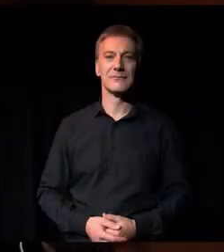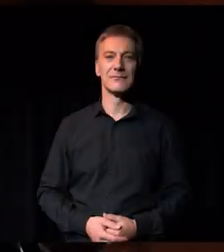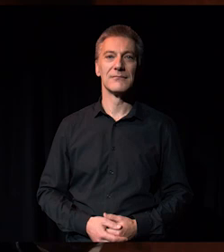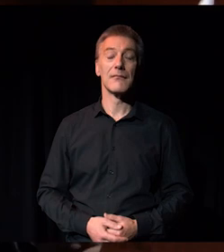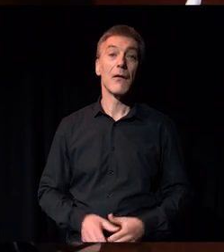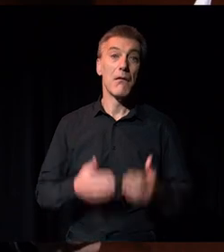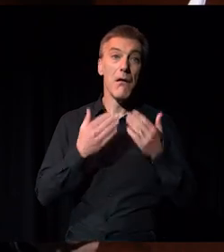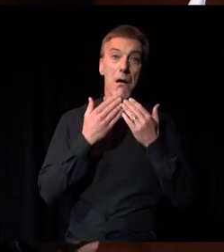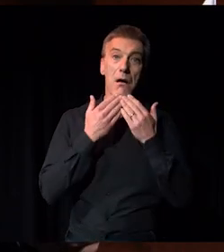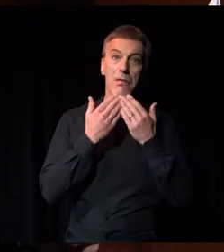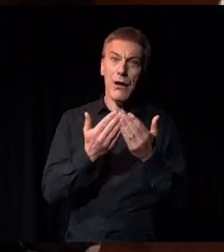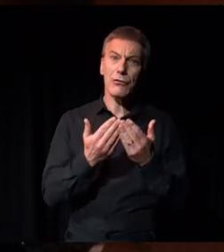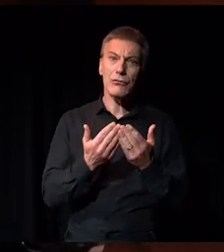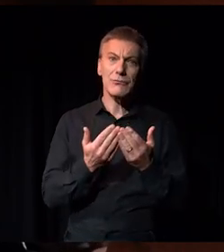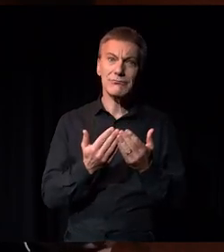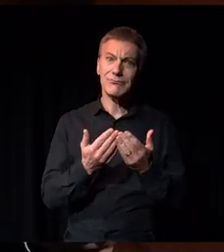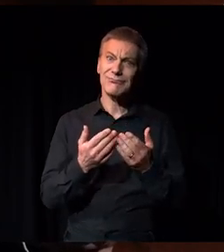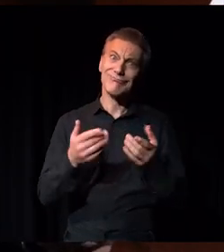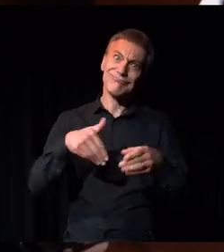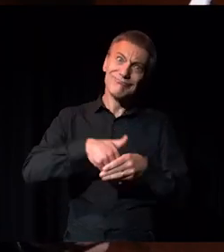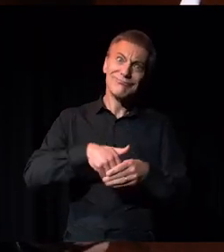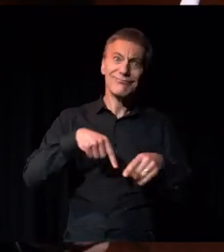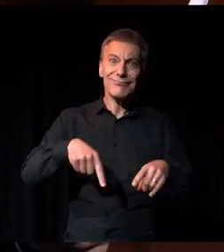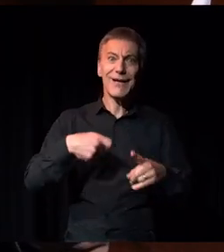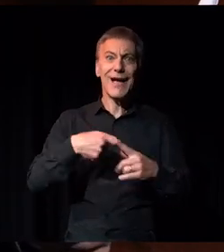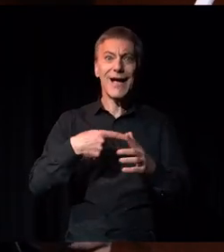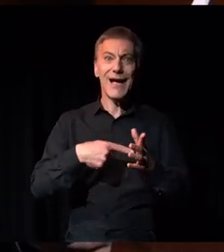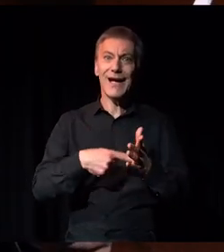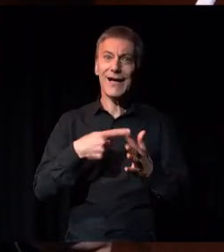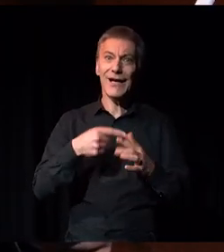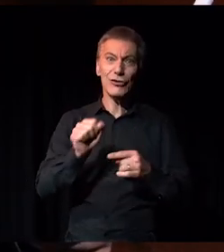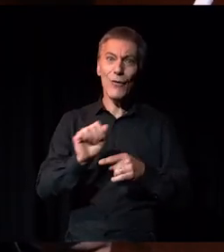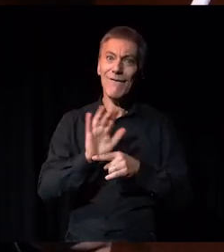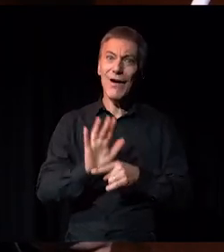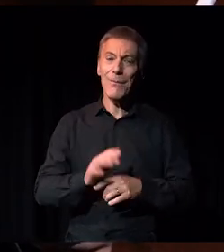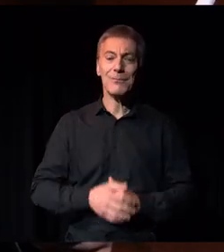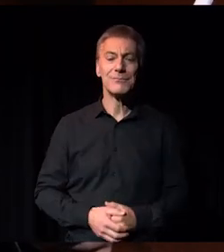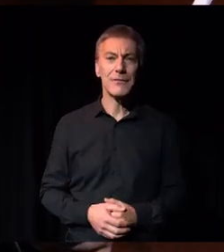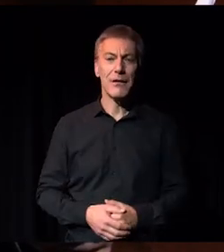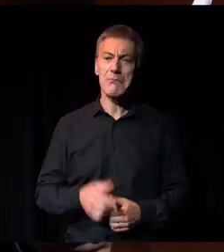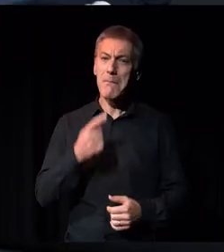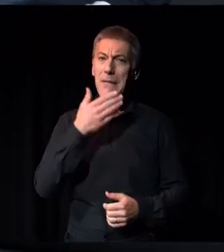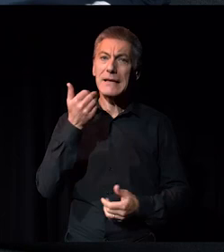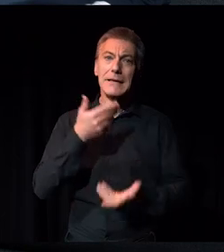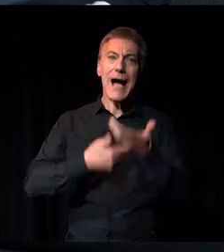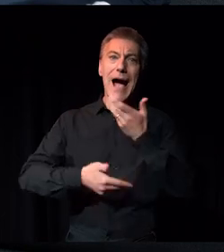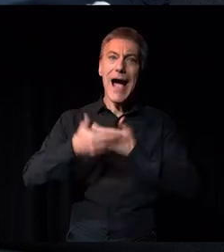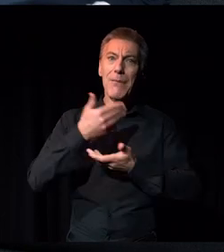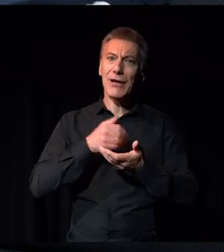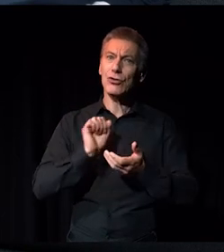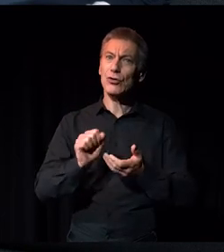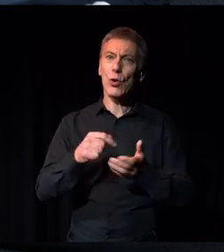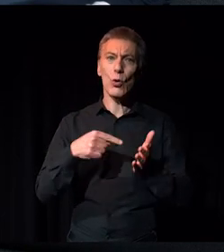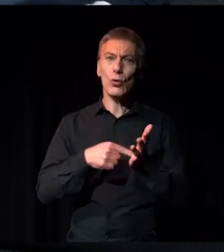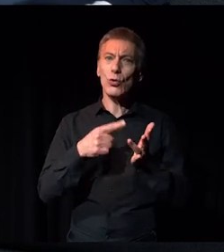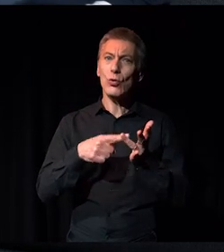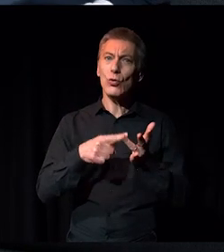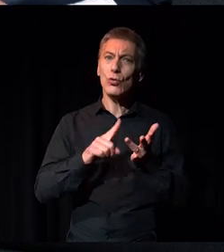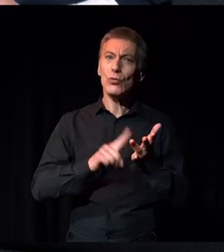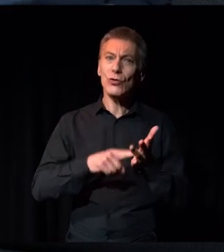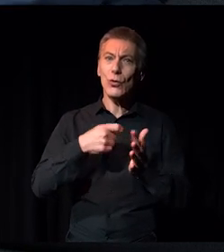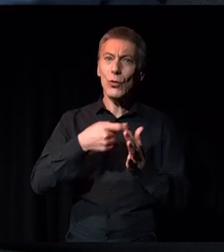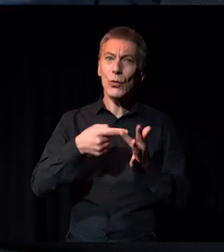Thanks for joining us today, Kate, and for sharing that film. Can you tell us a little bit about the toolkit that you've developed?